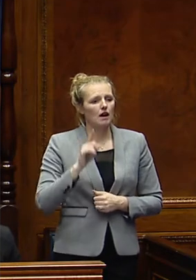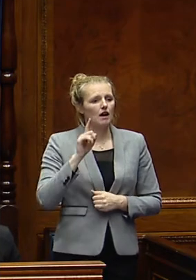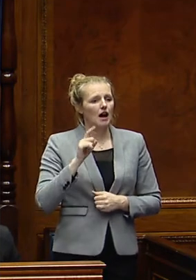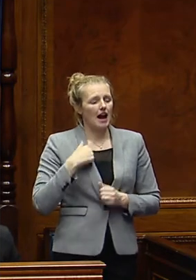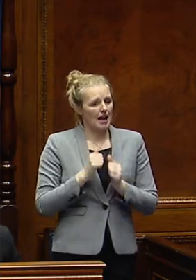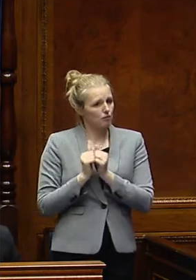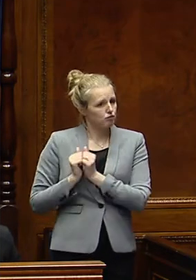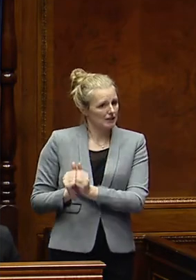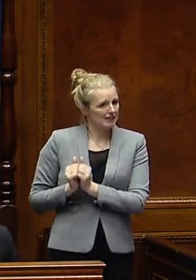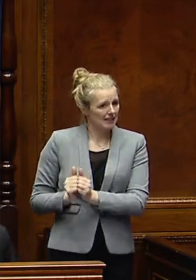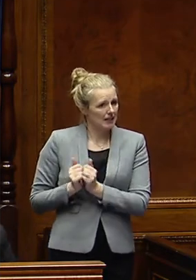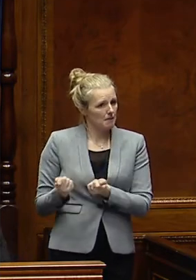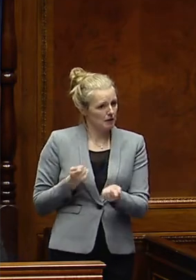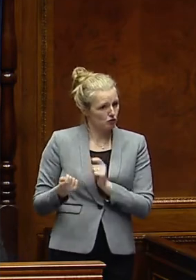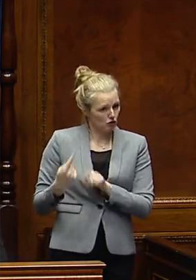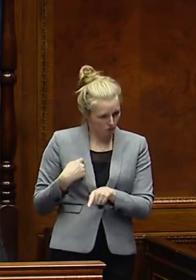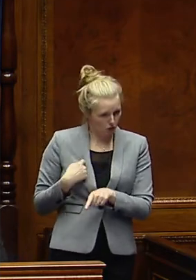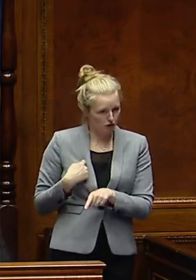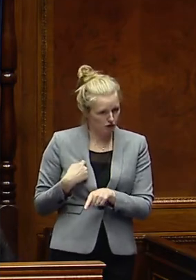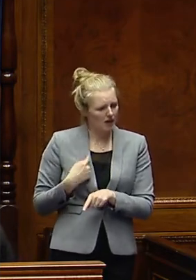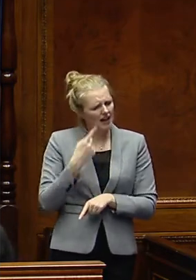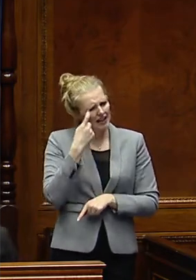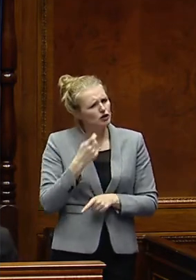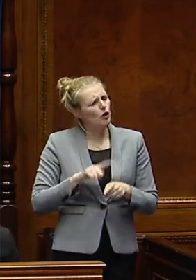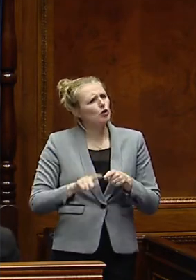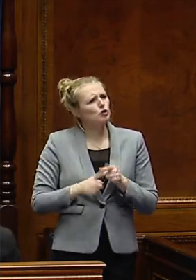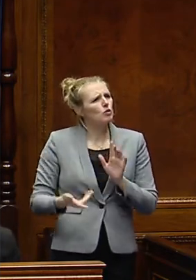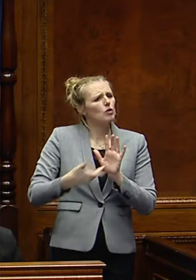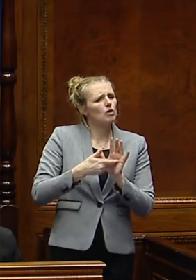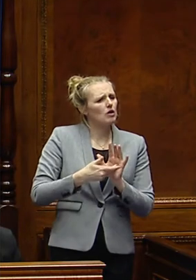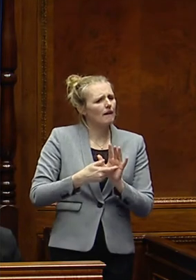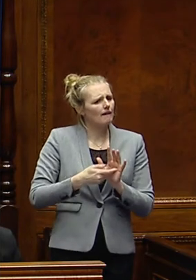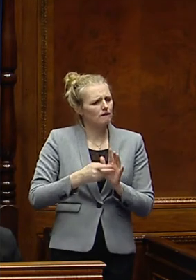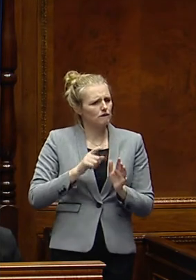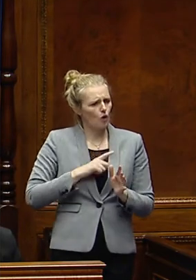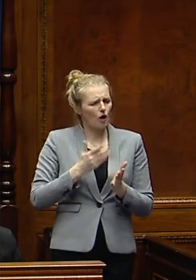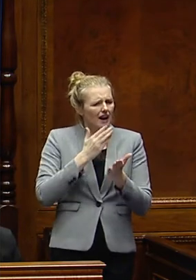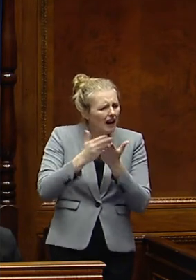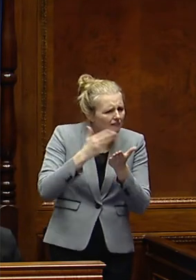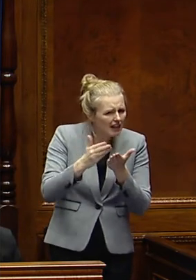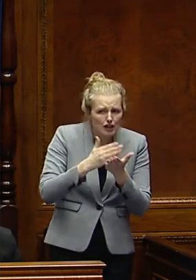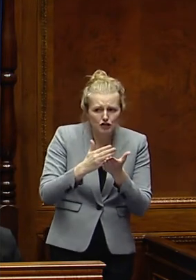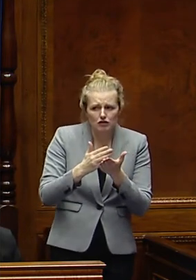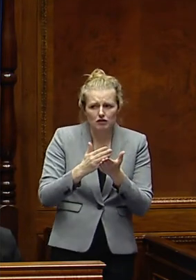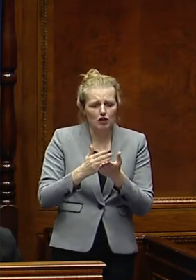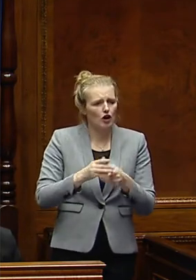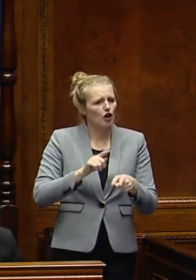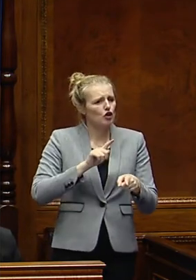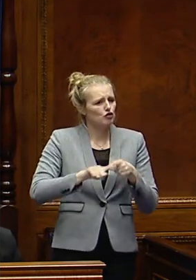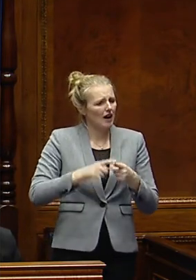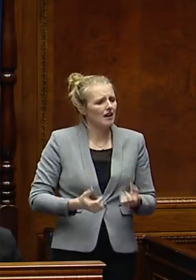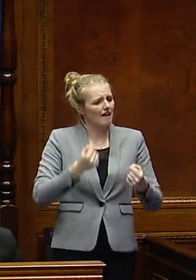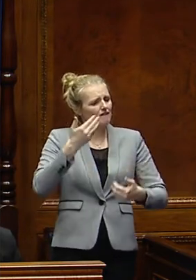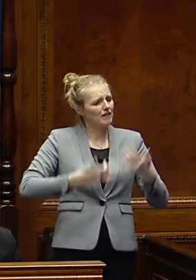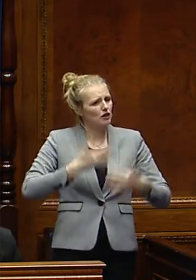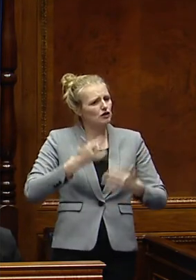appreciate the Minister's response, and perhaps could she also, just for the purposes of clarity, try and get some figures